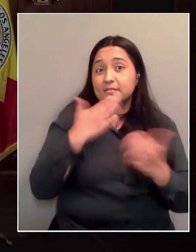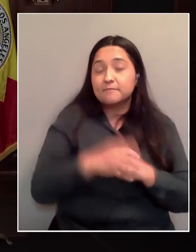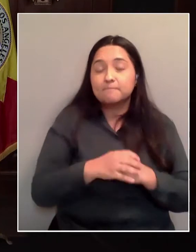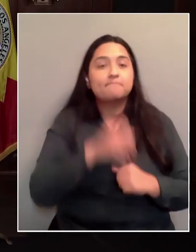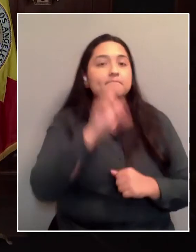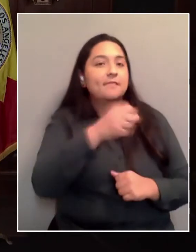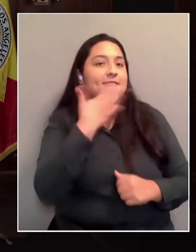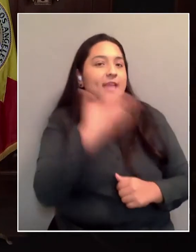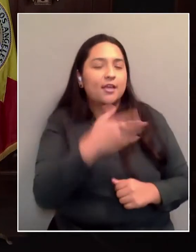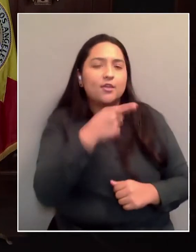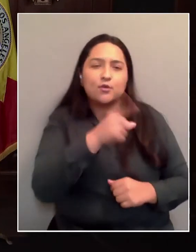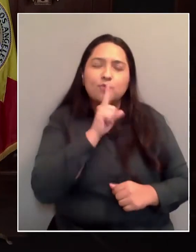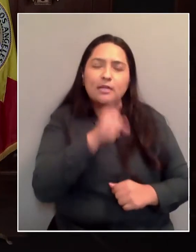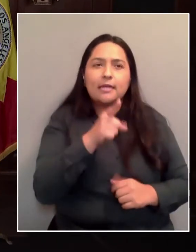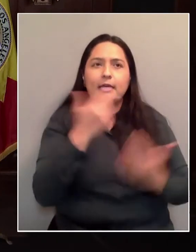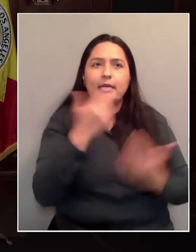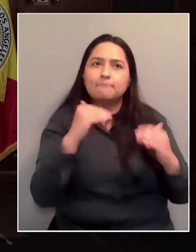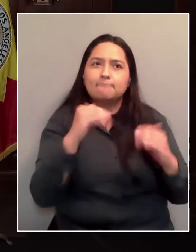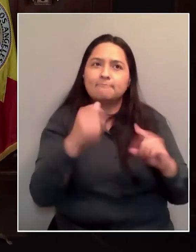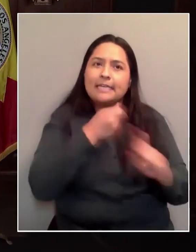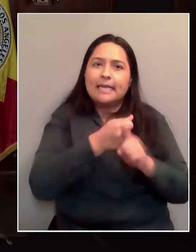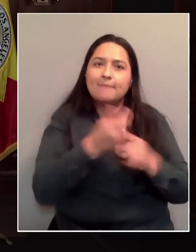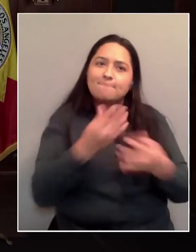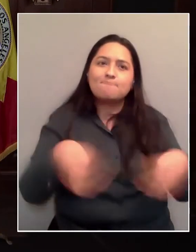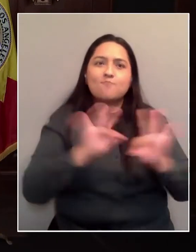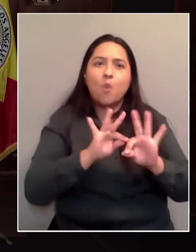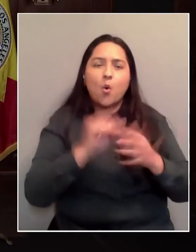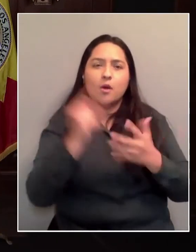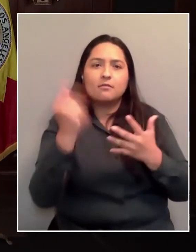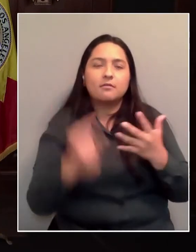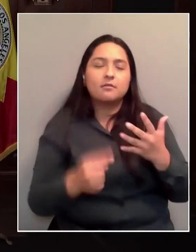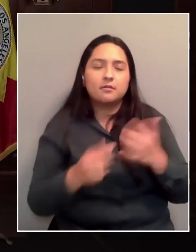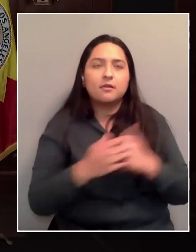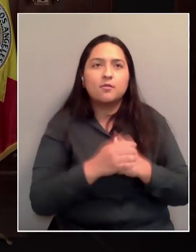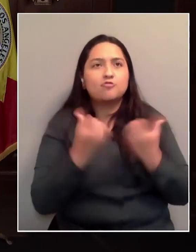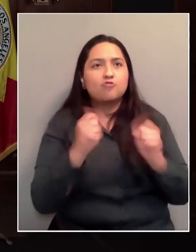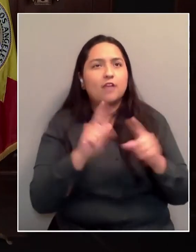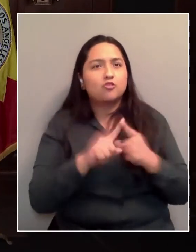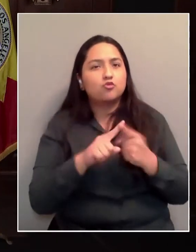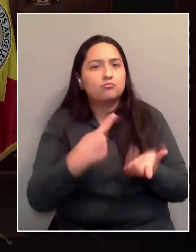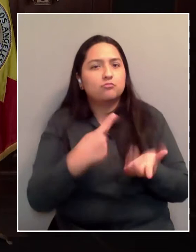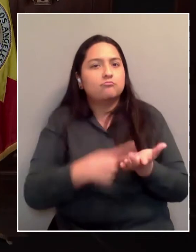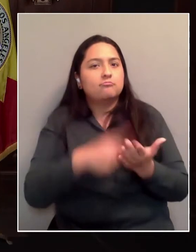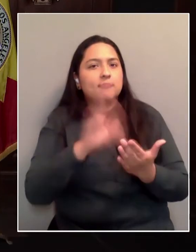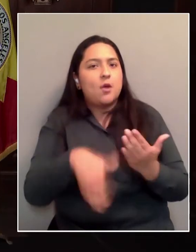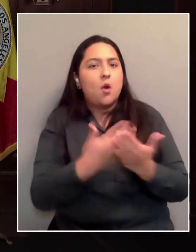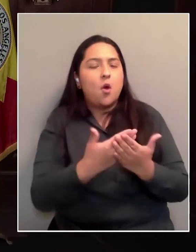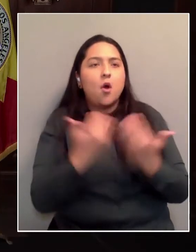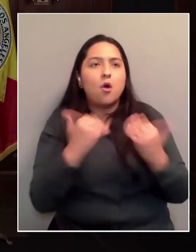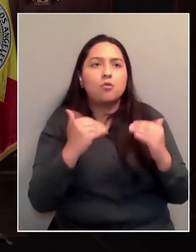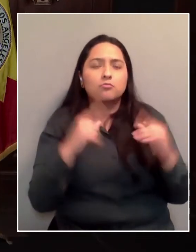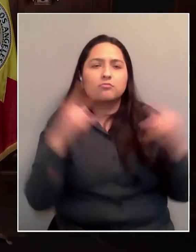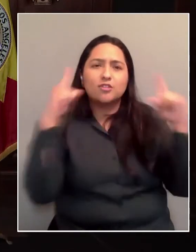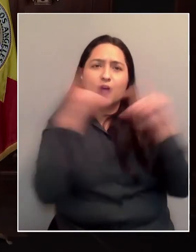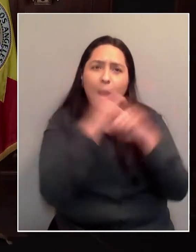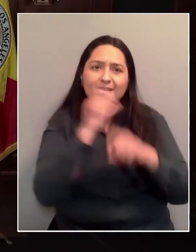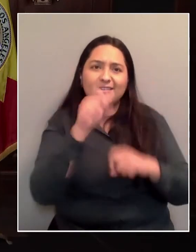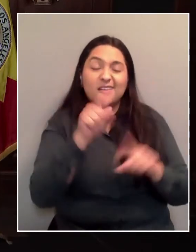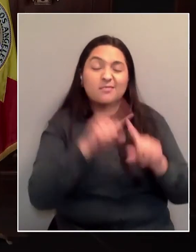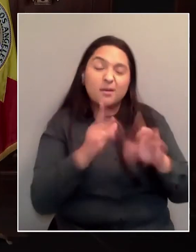get to the core of some very important issues. I'll try to address them and I'll try to do it as economically as possible because they're complicated but really critical.